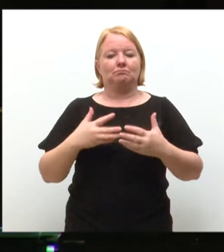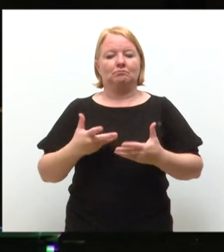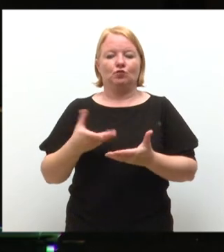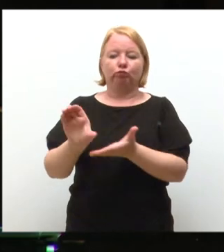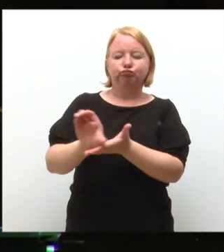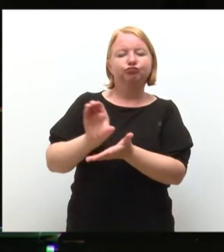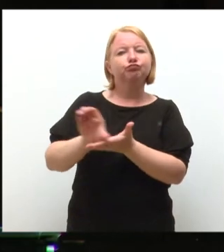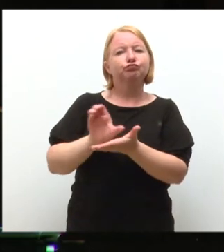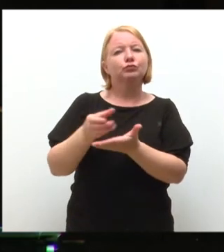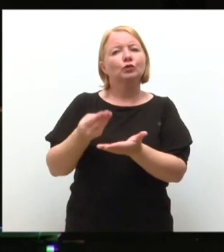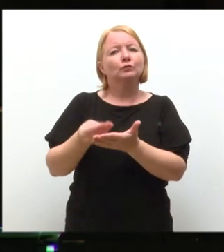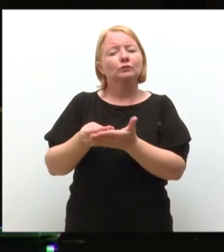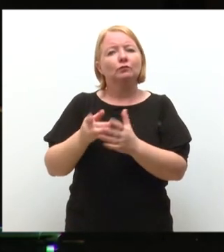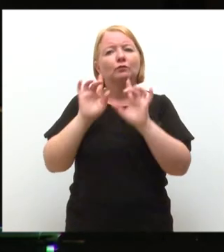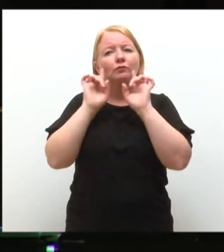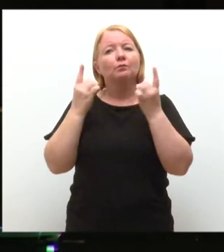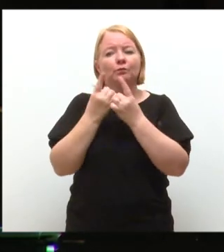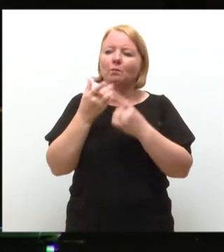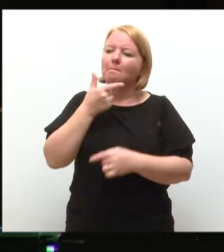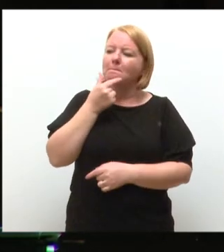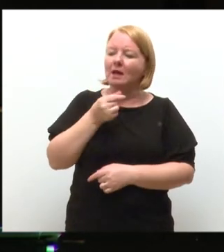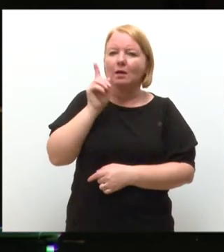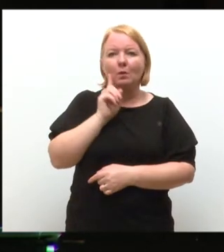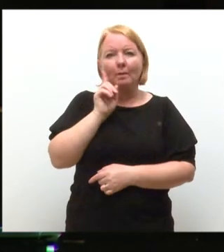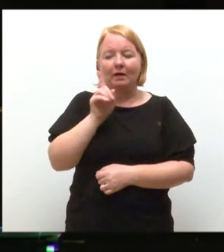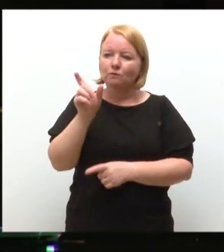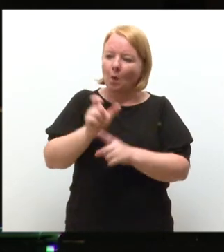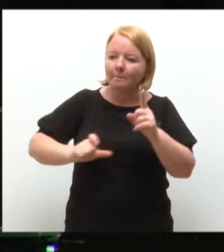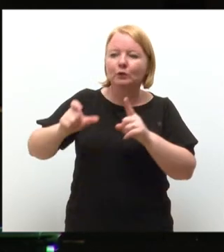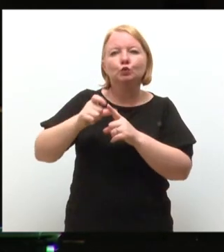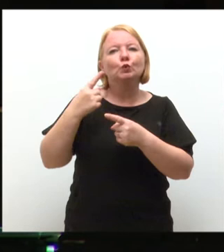to serve the men and women of the city.